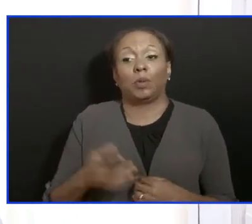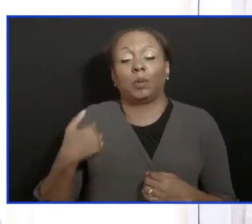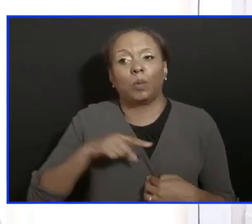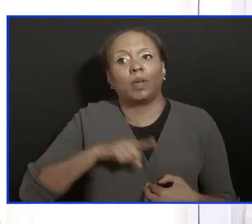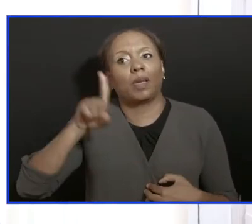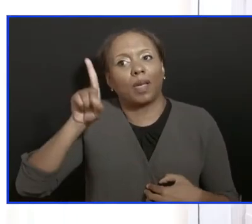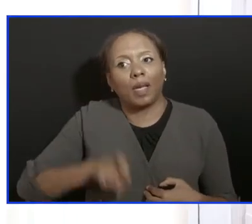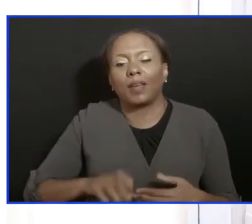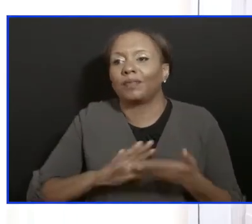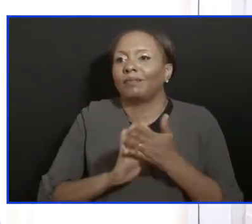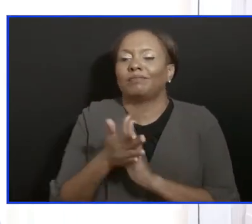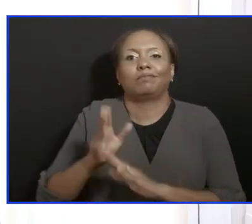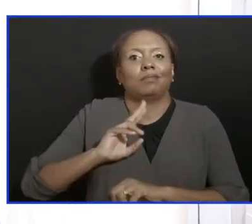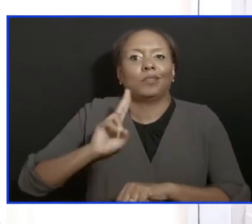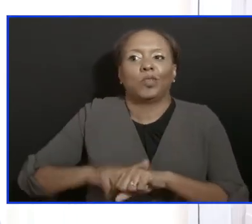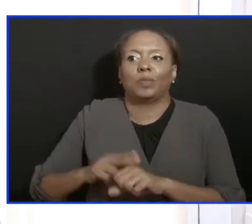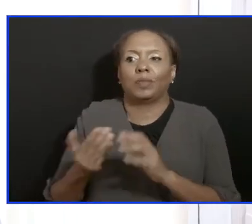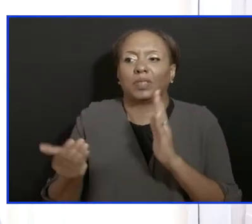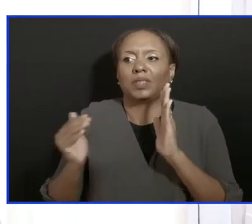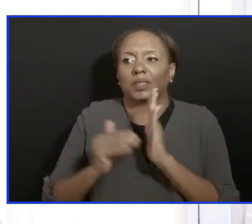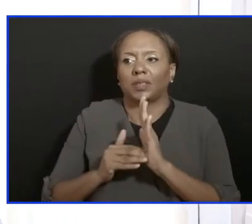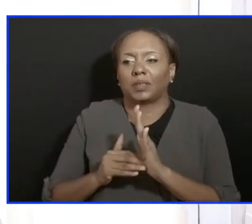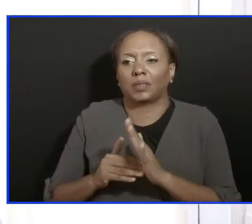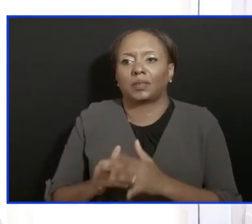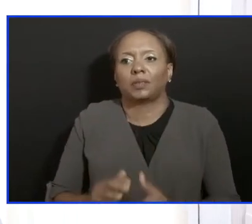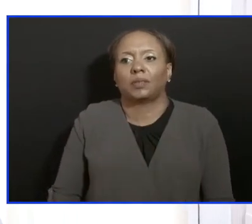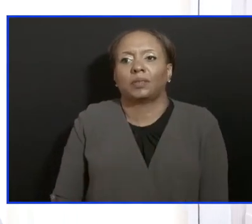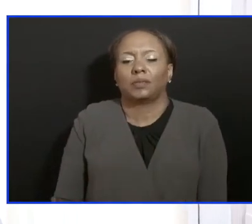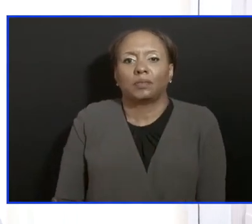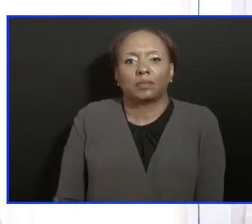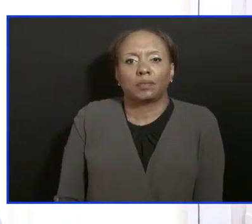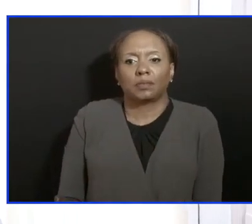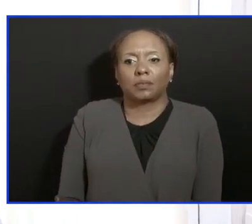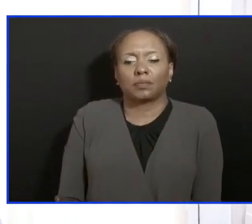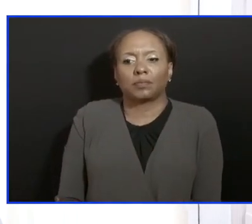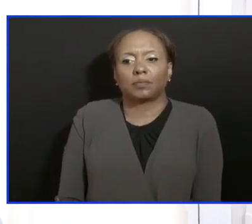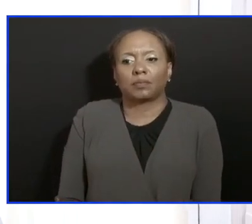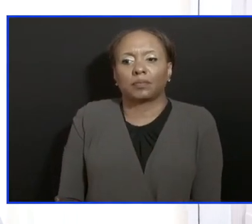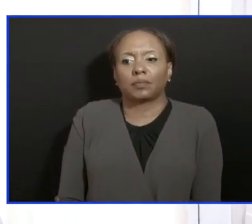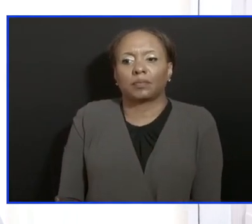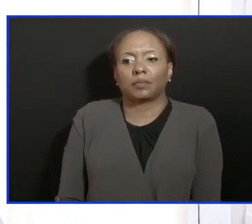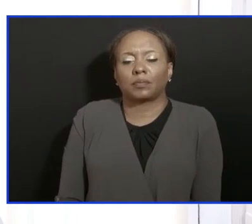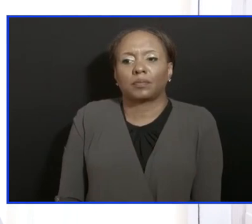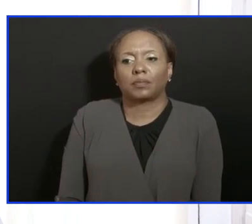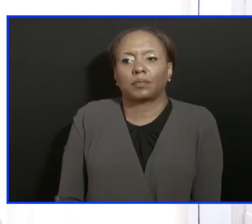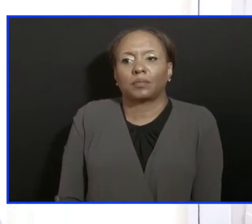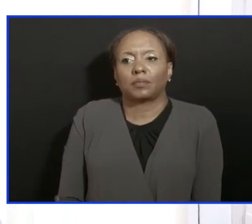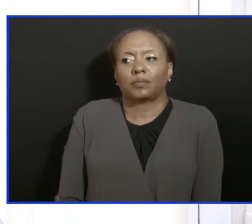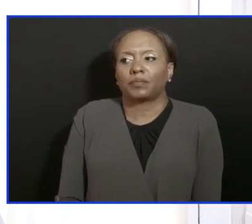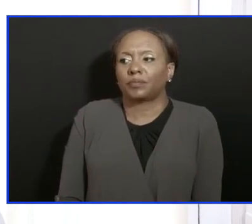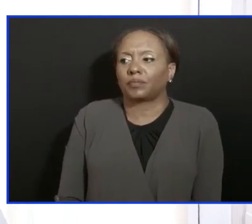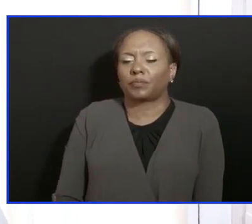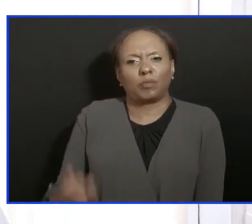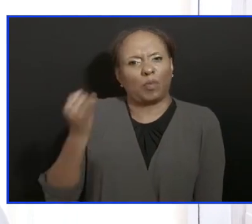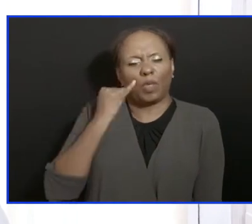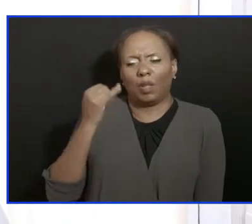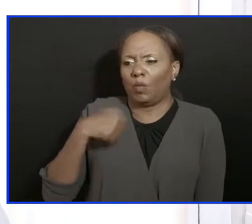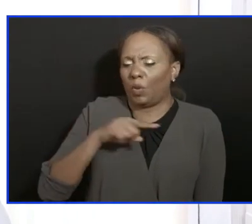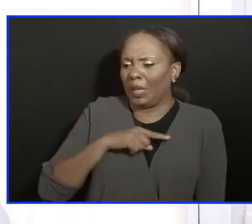The bottom line is that if you look at our numbers in our economy,